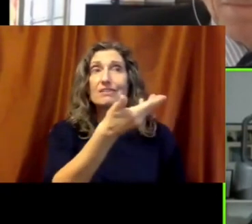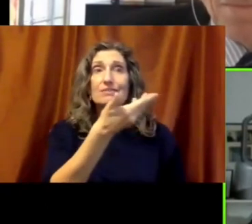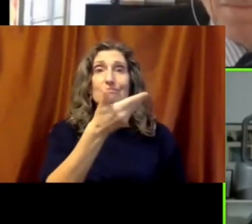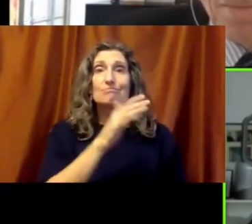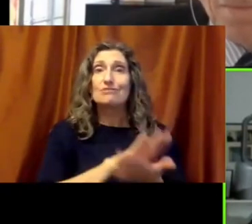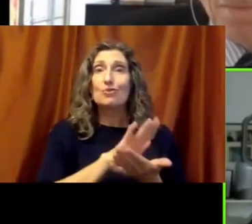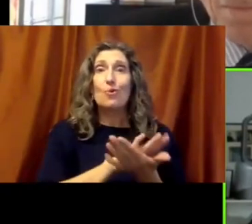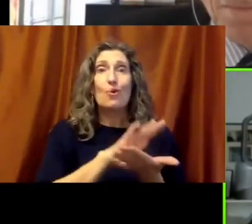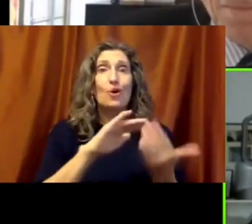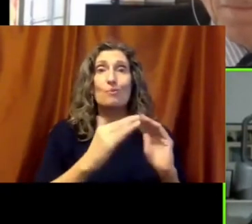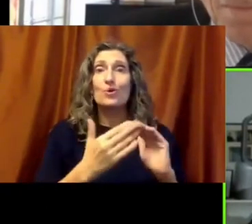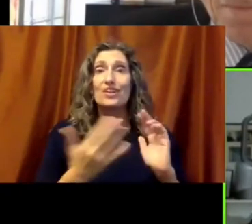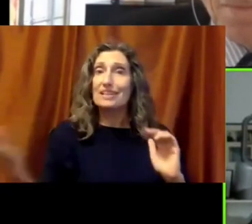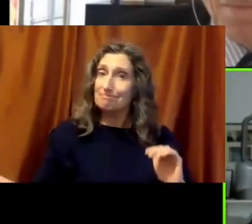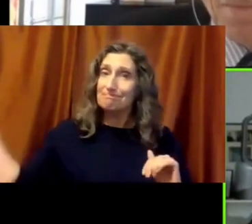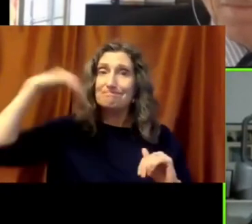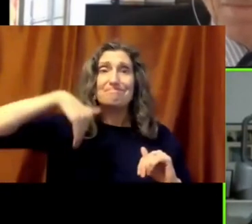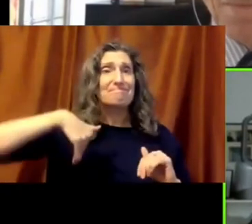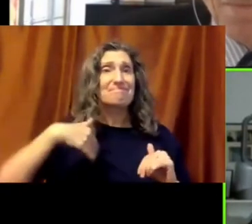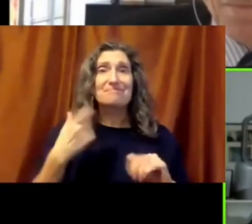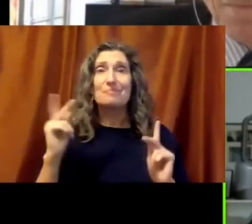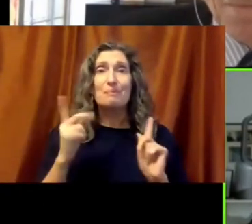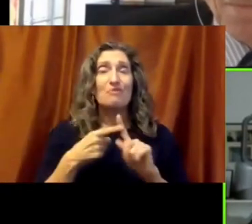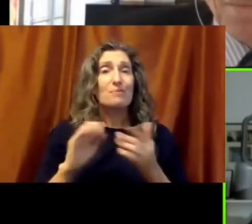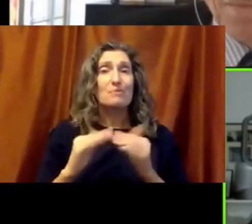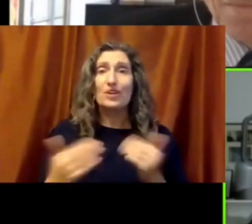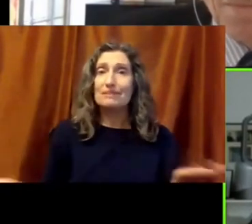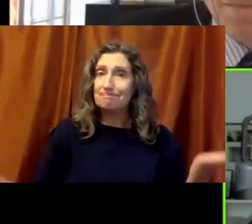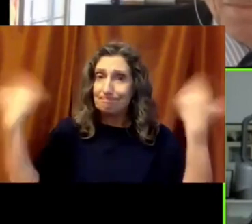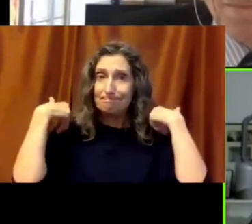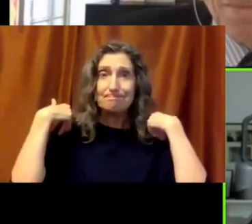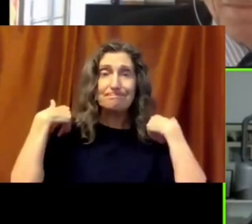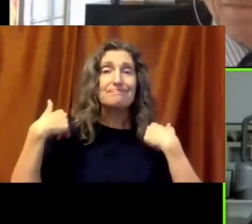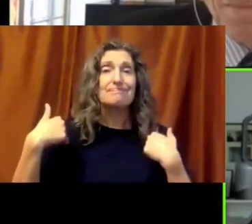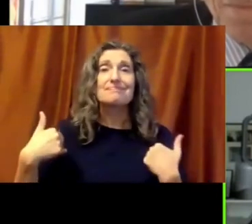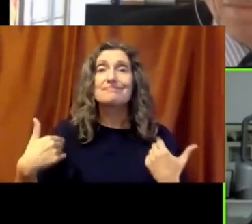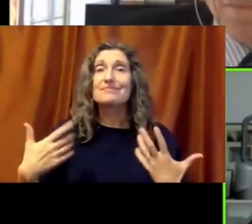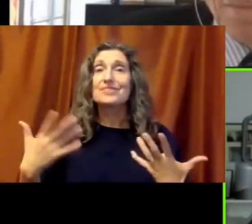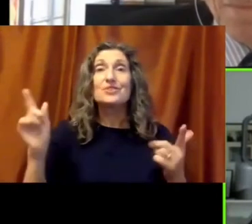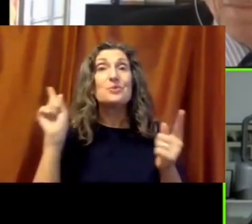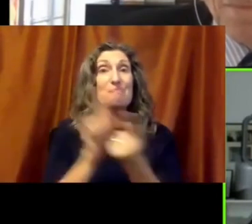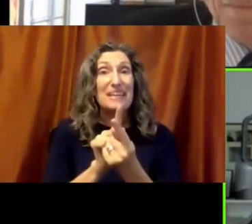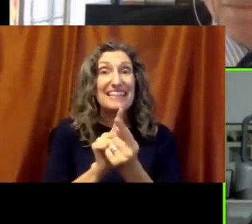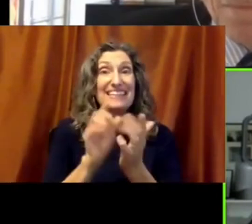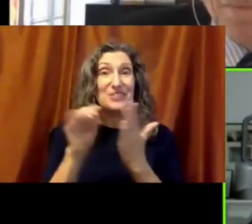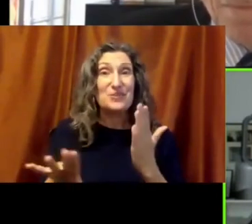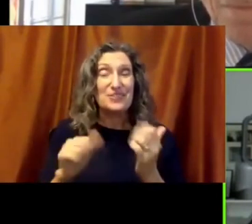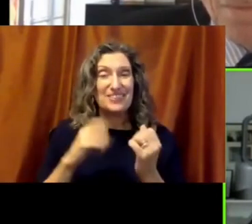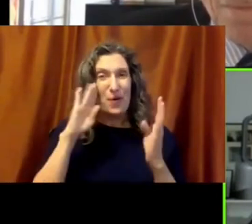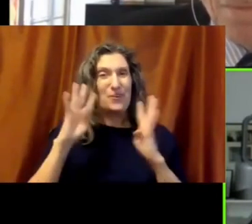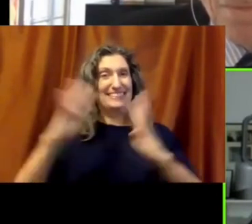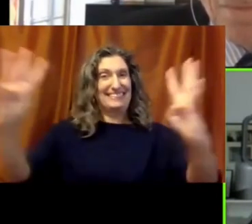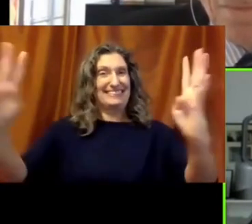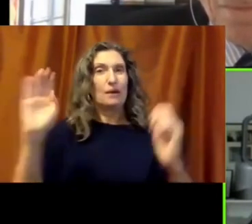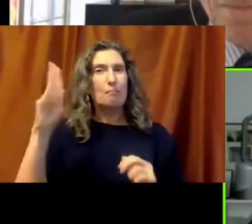school community into the school for, to greet the students as they arrive, to